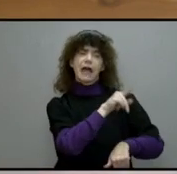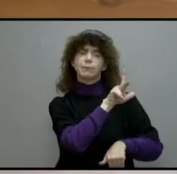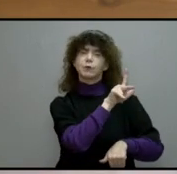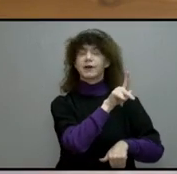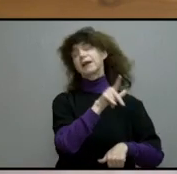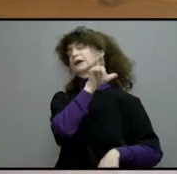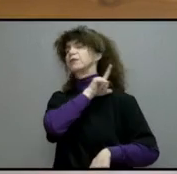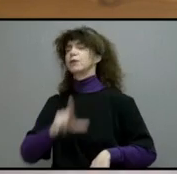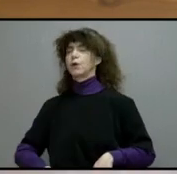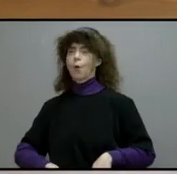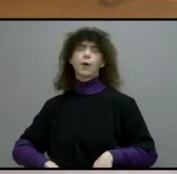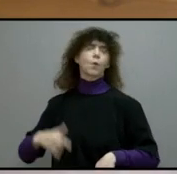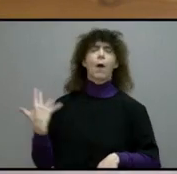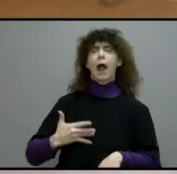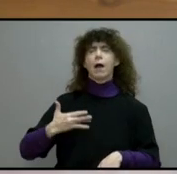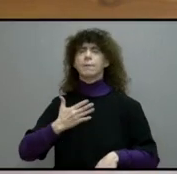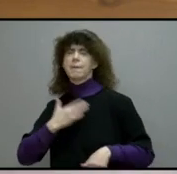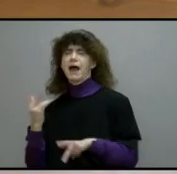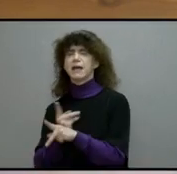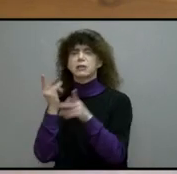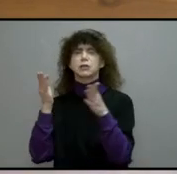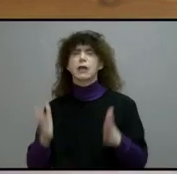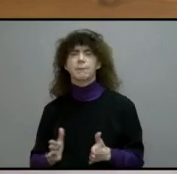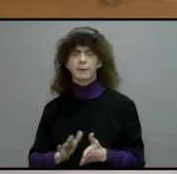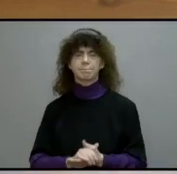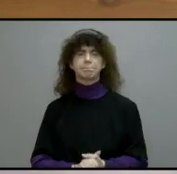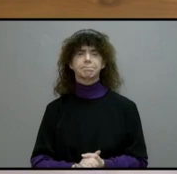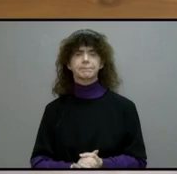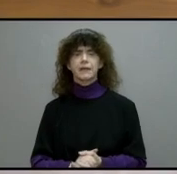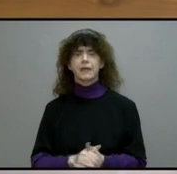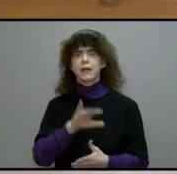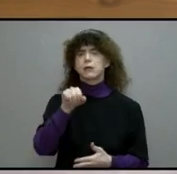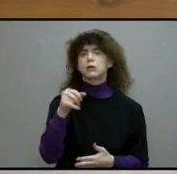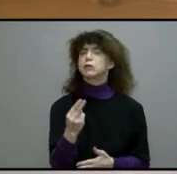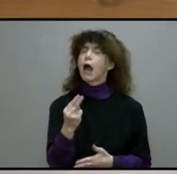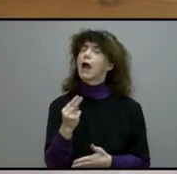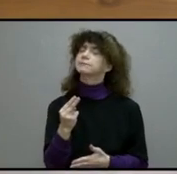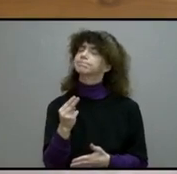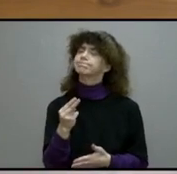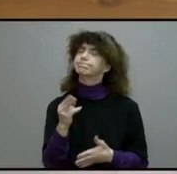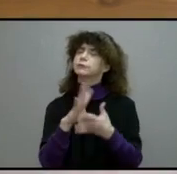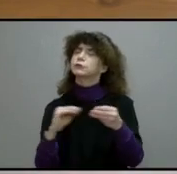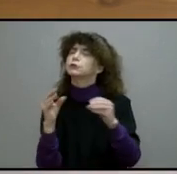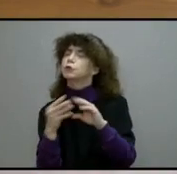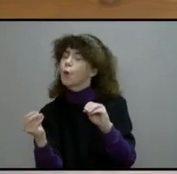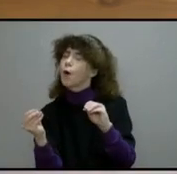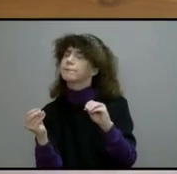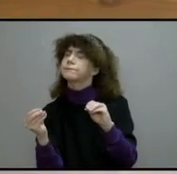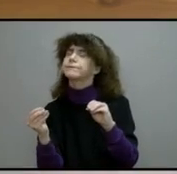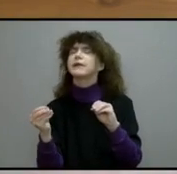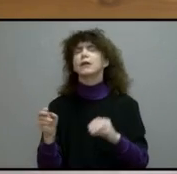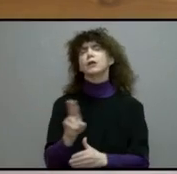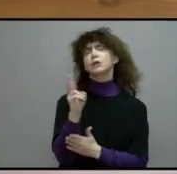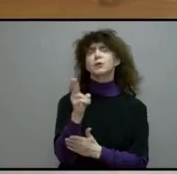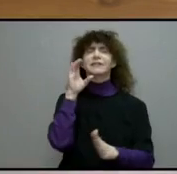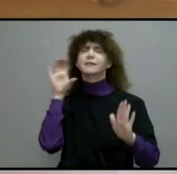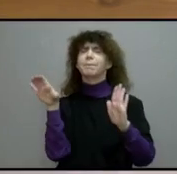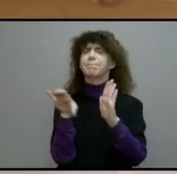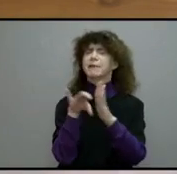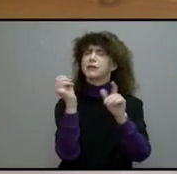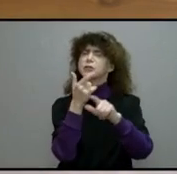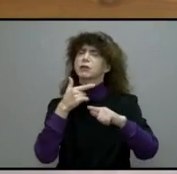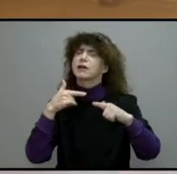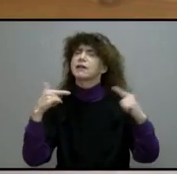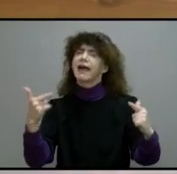Lord is my Shepherd. The Gospel message from John shows us Jesus' use of picture language.